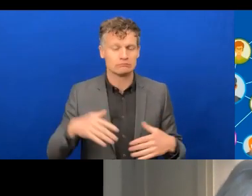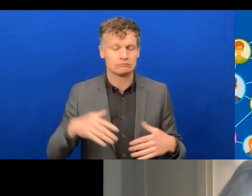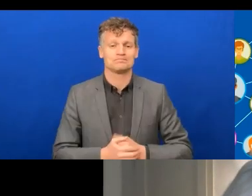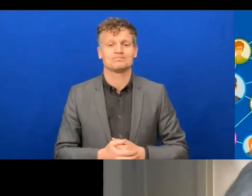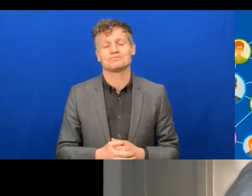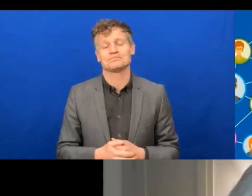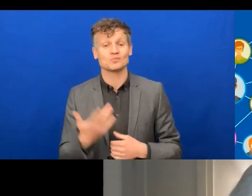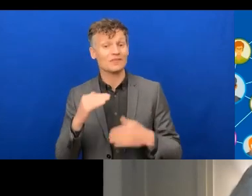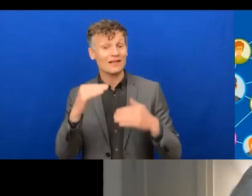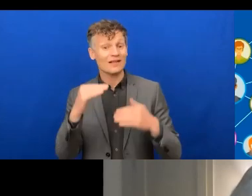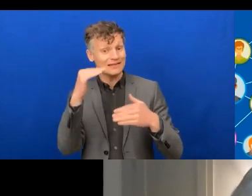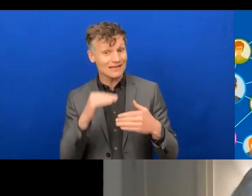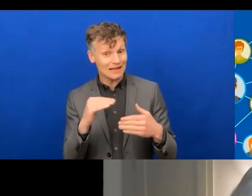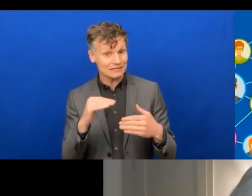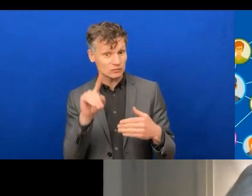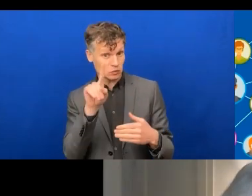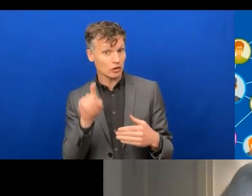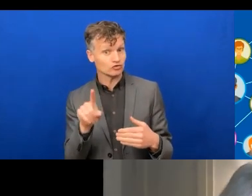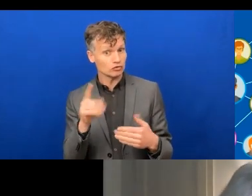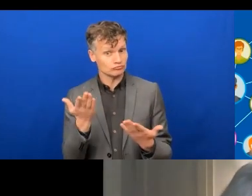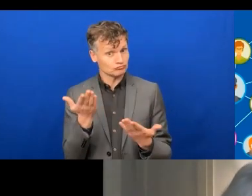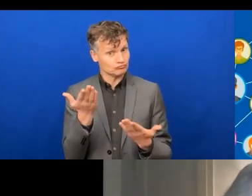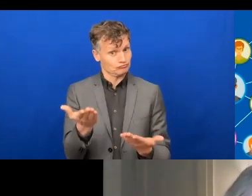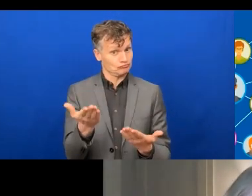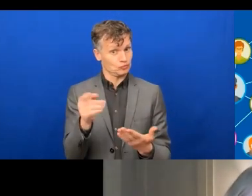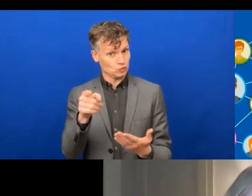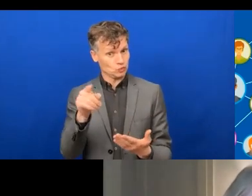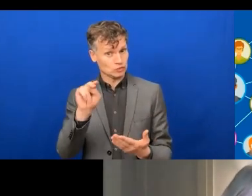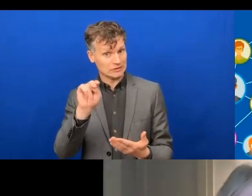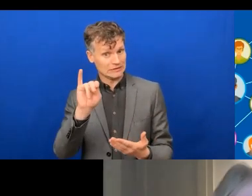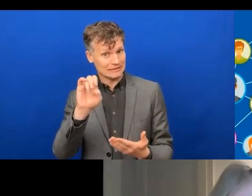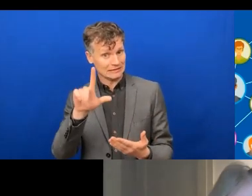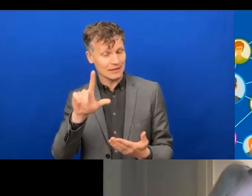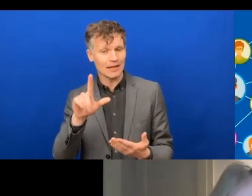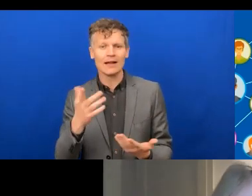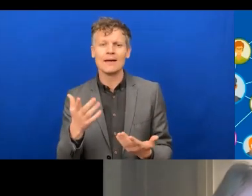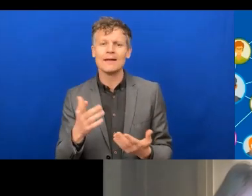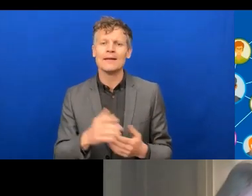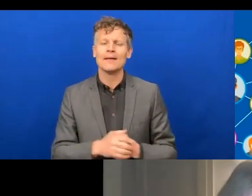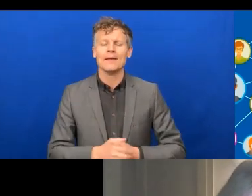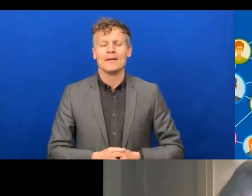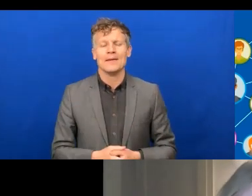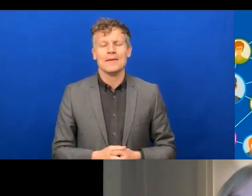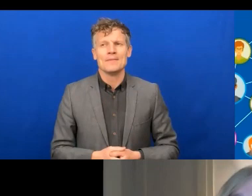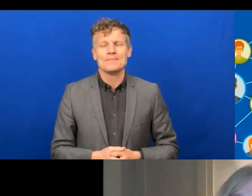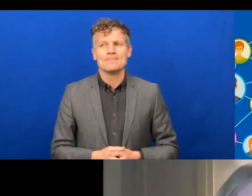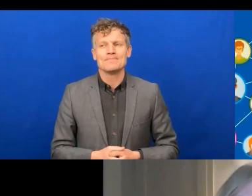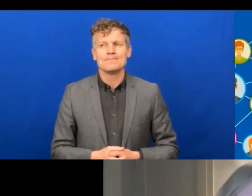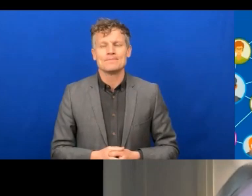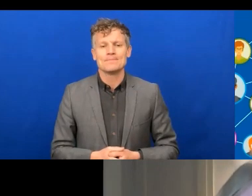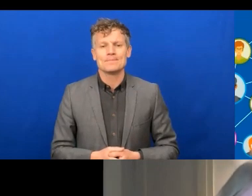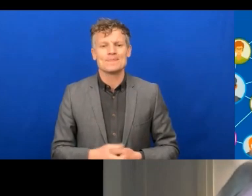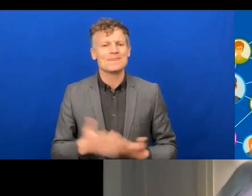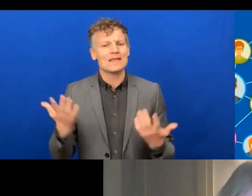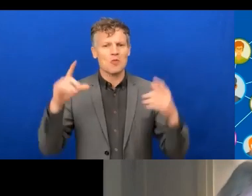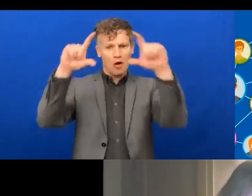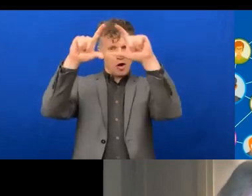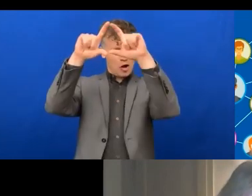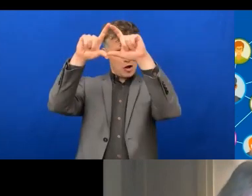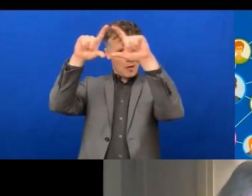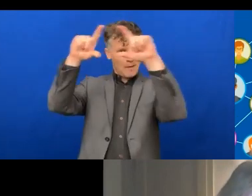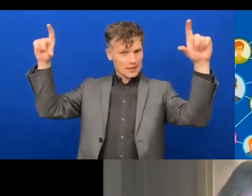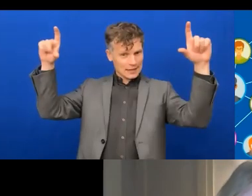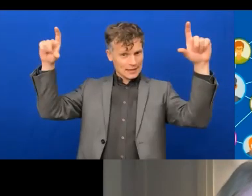to you Neil would be, what are the benefits and challenges for companies in neuro